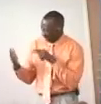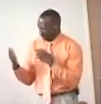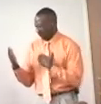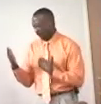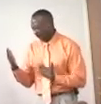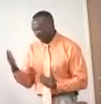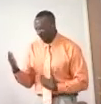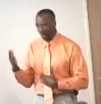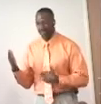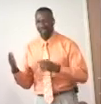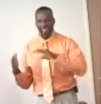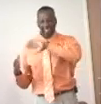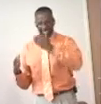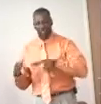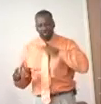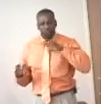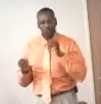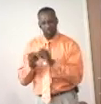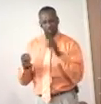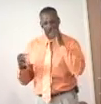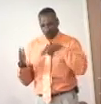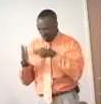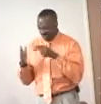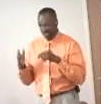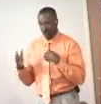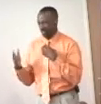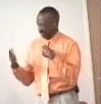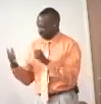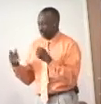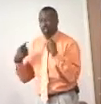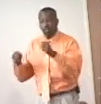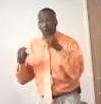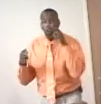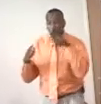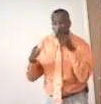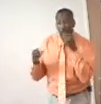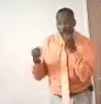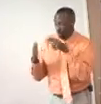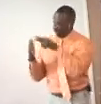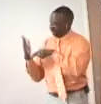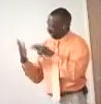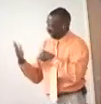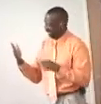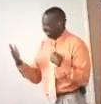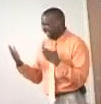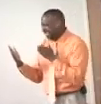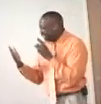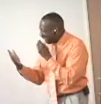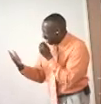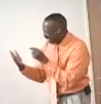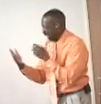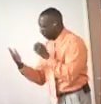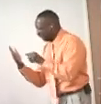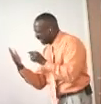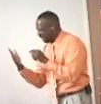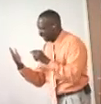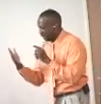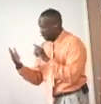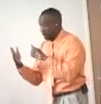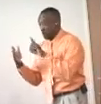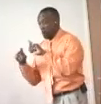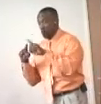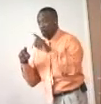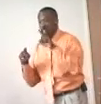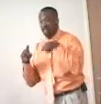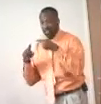yet that'll make me full by reading it. You can read the menu. You can describe the meal, but until you